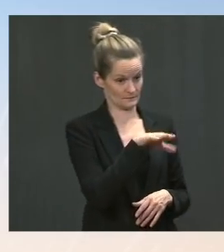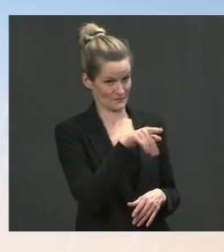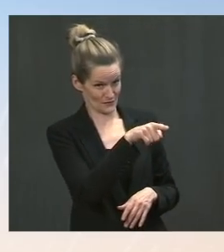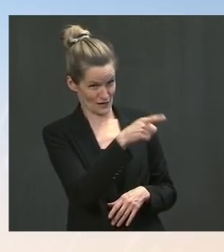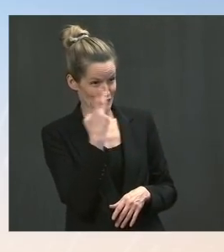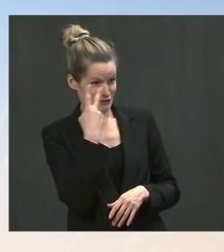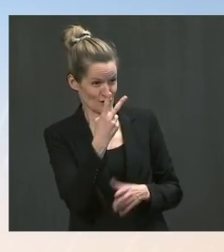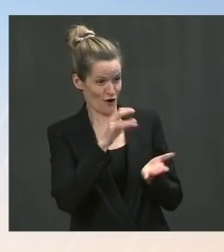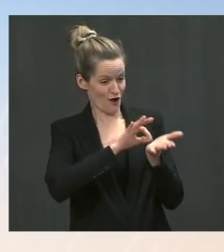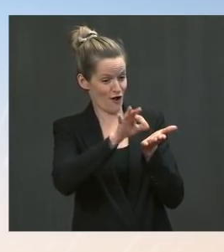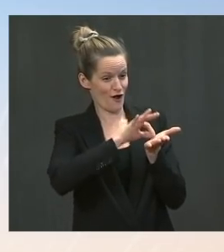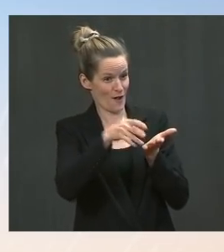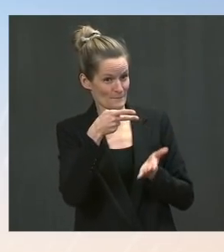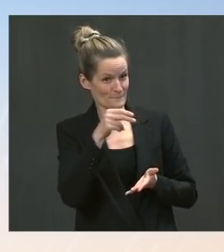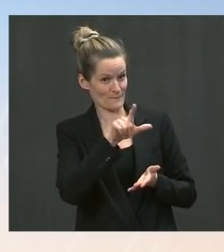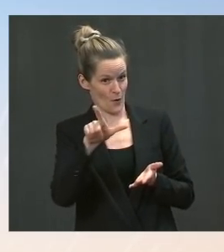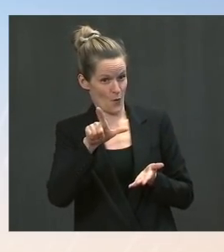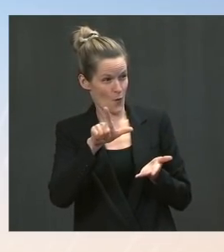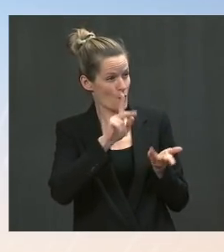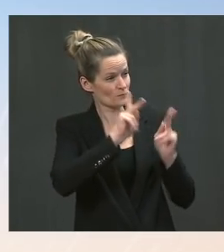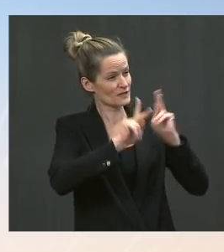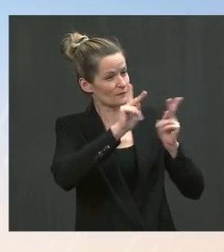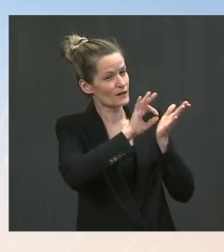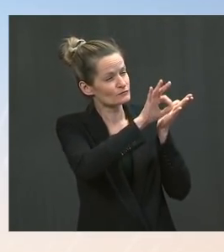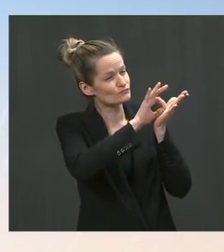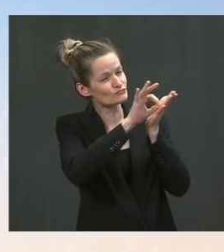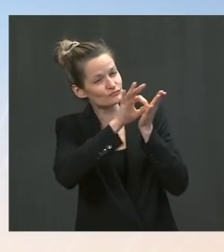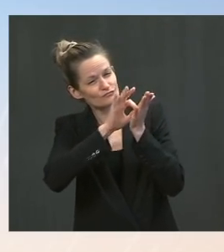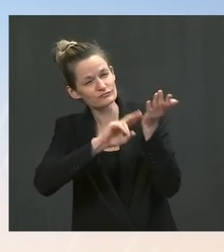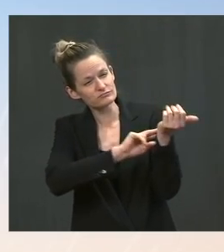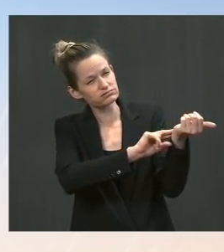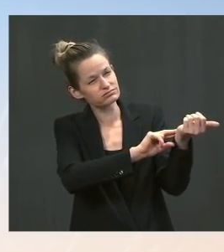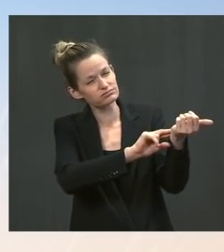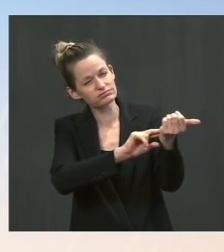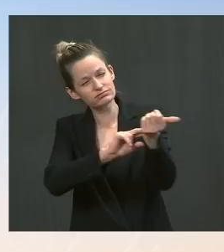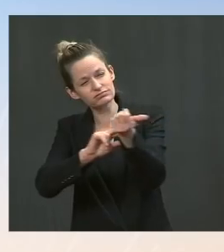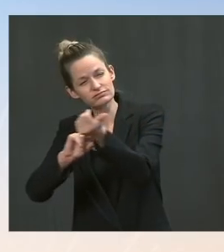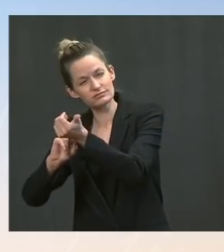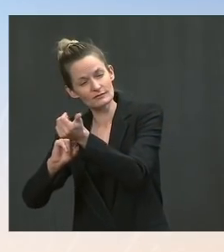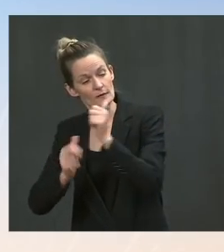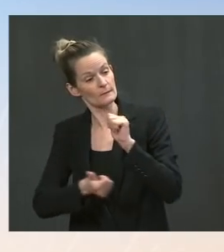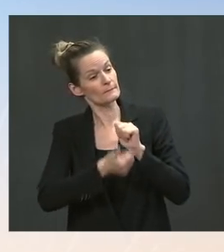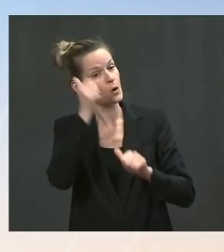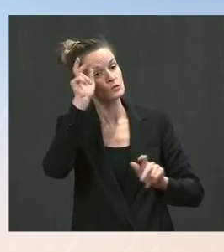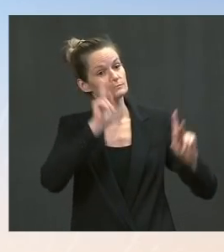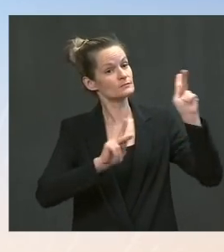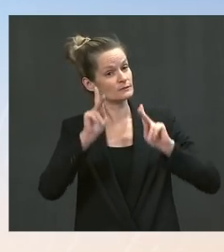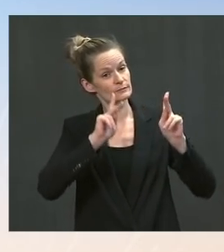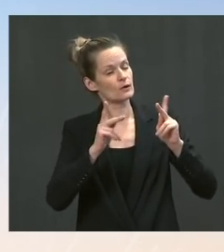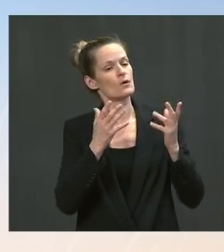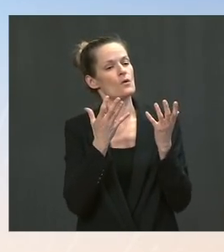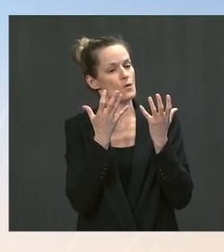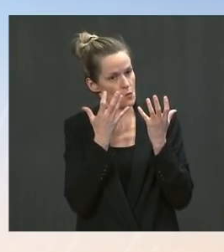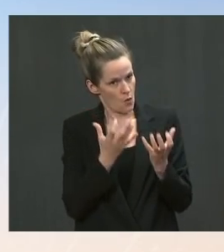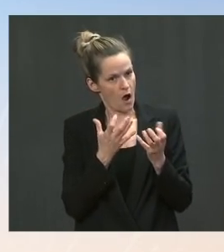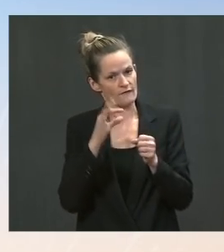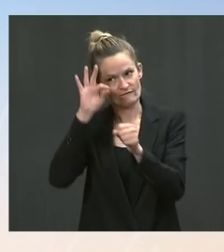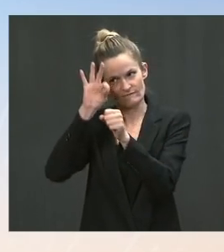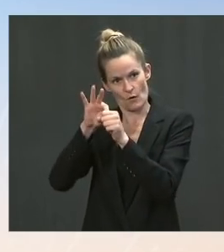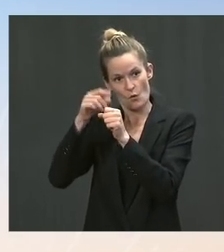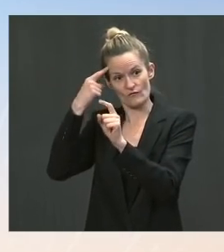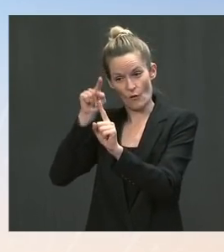be more likely to vote for a candidate who supports investing in our country's infrastructure, helping grow our economy, and securing our supply chain